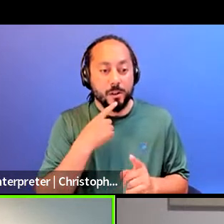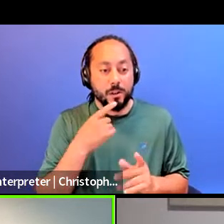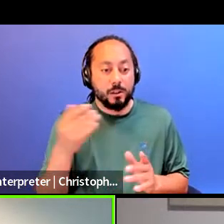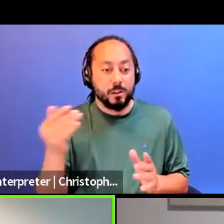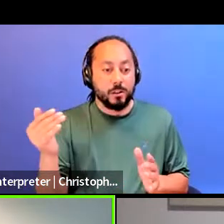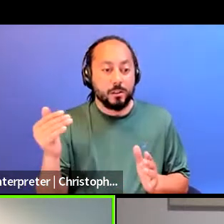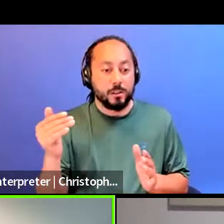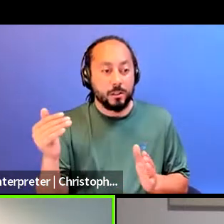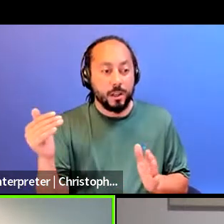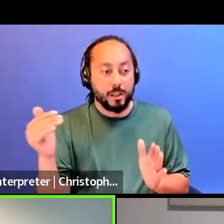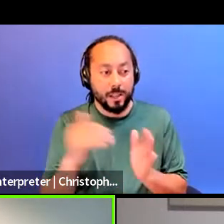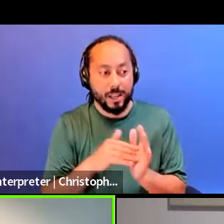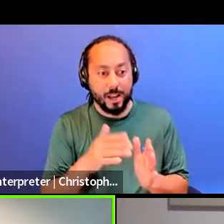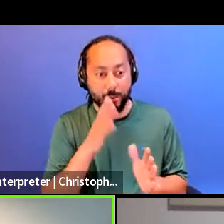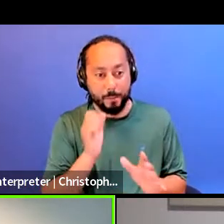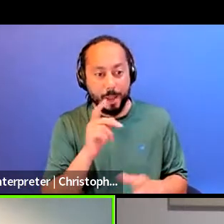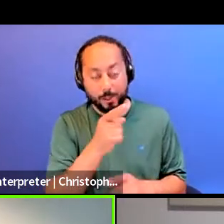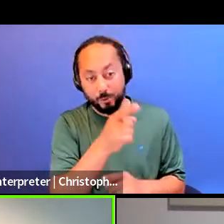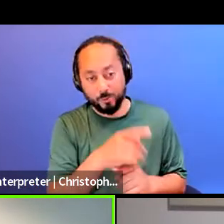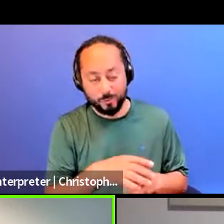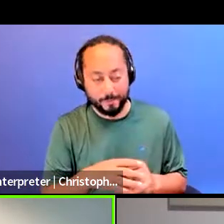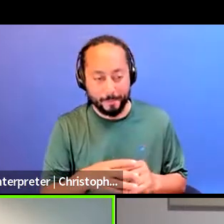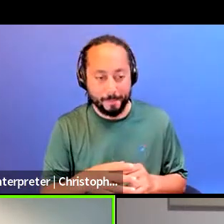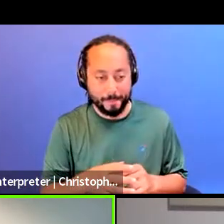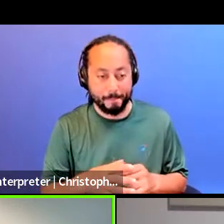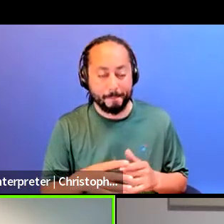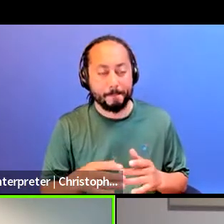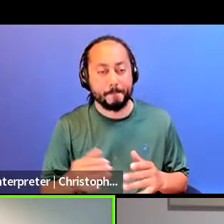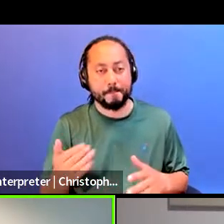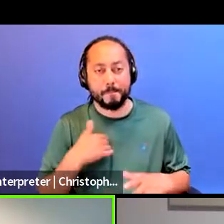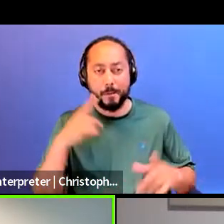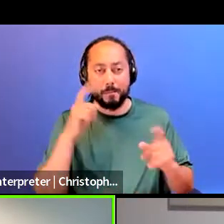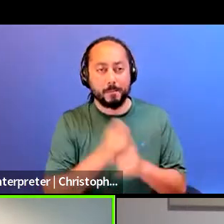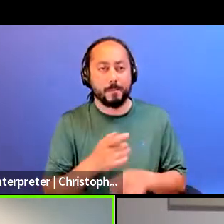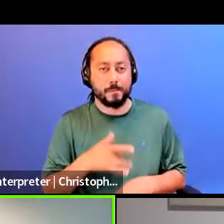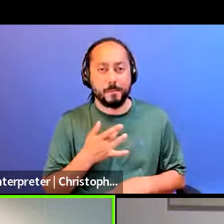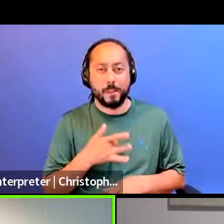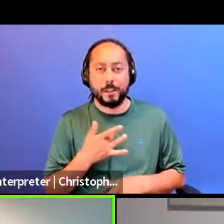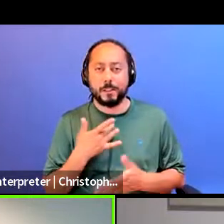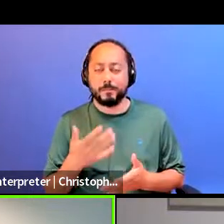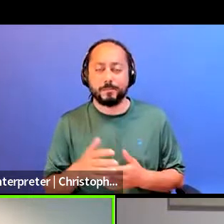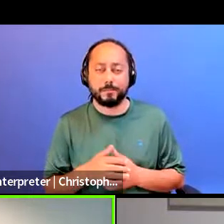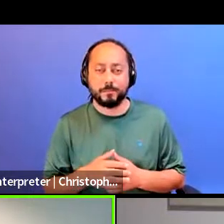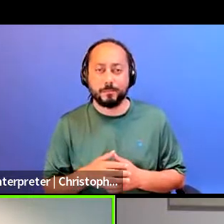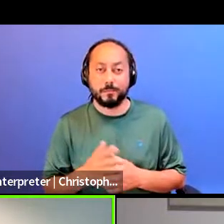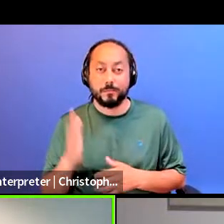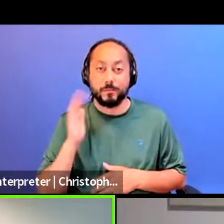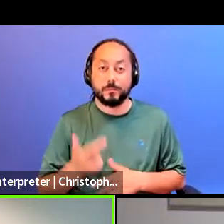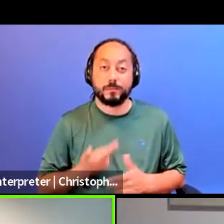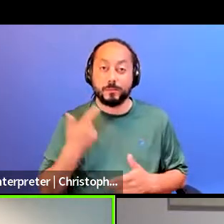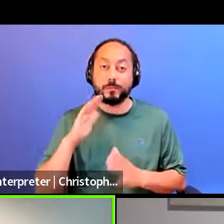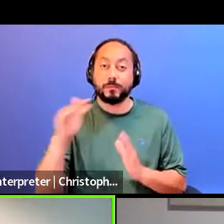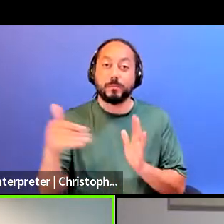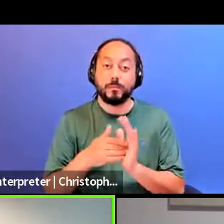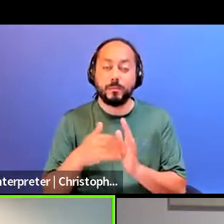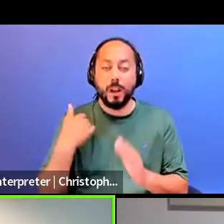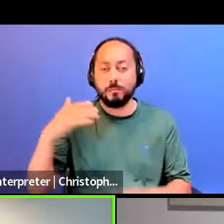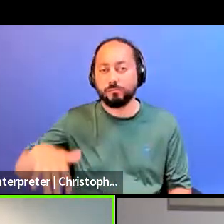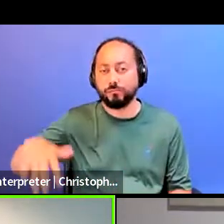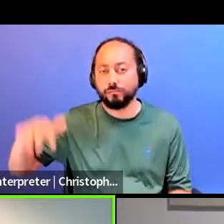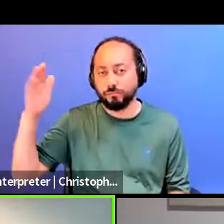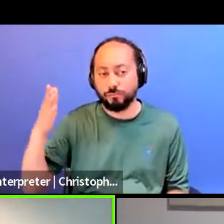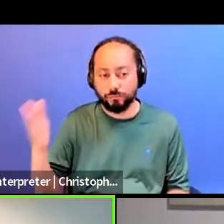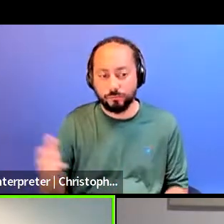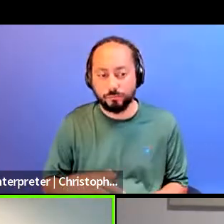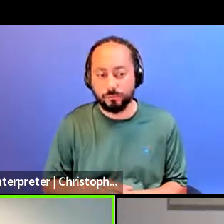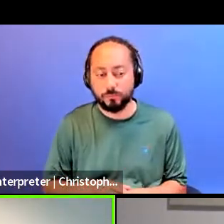actually. But I mean, I think that I have really complex feelings about it as somebody who, when I, I lived in Montreal for a lot of my adult life and I would come to